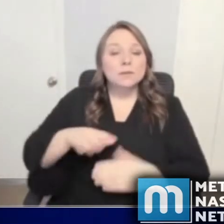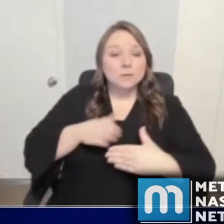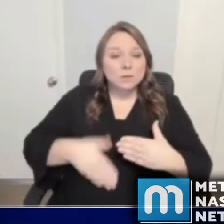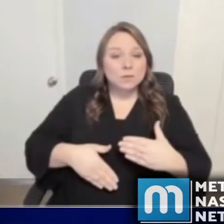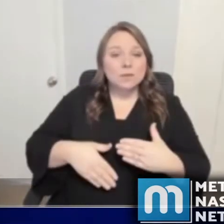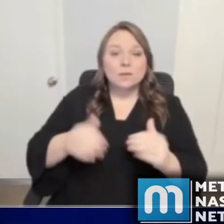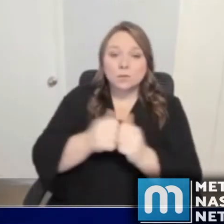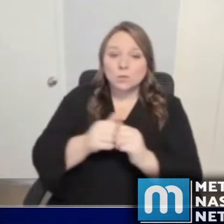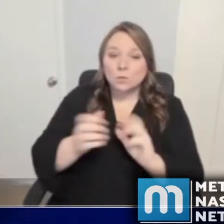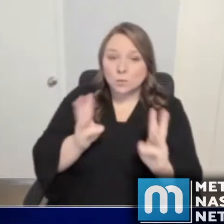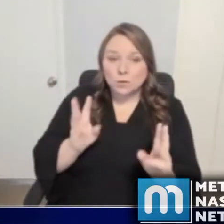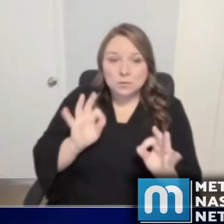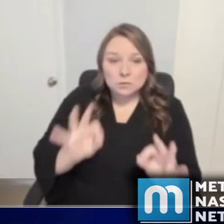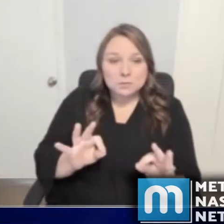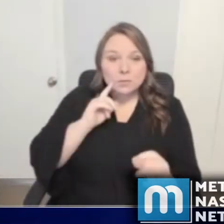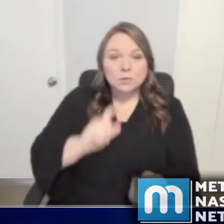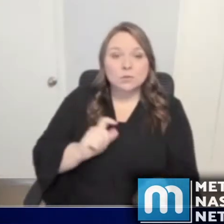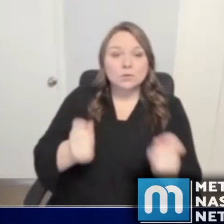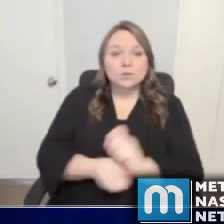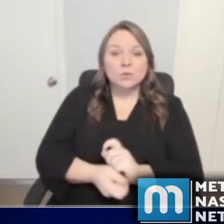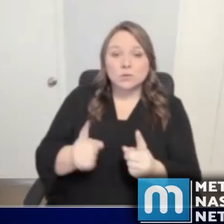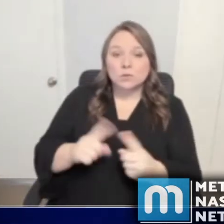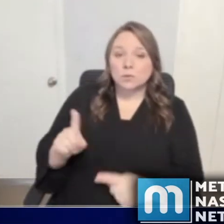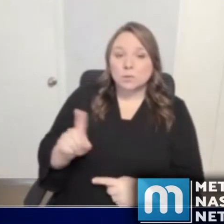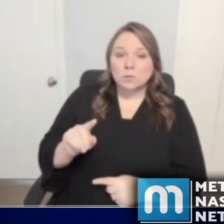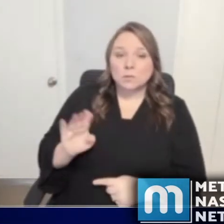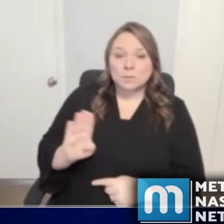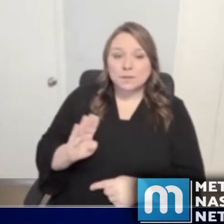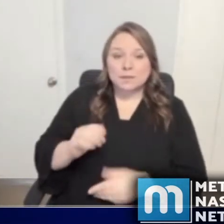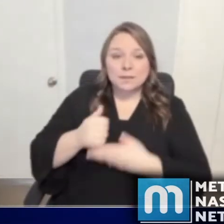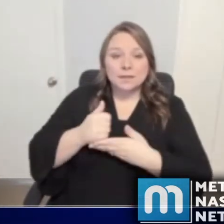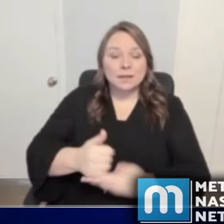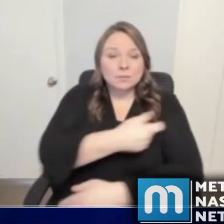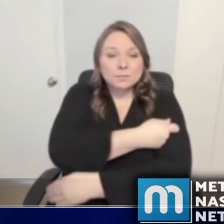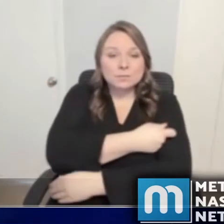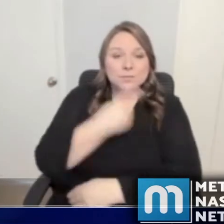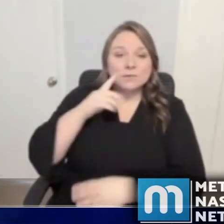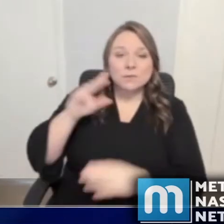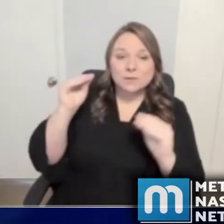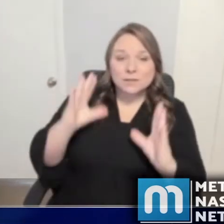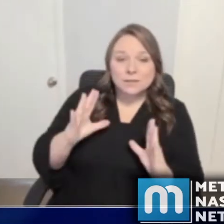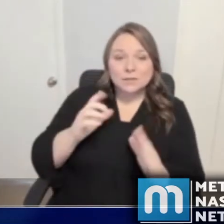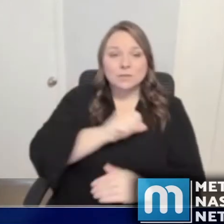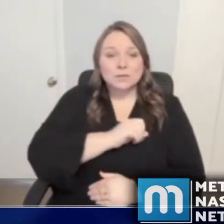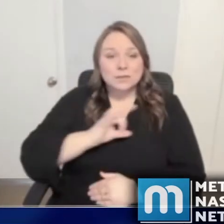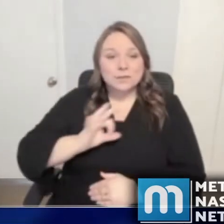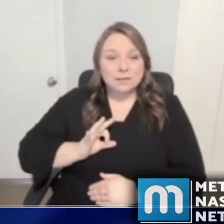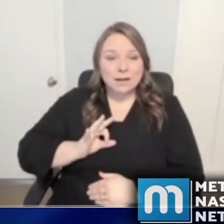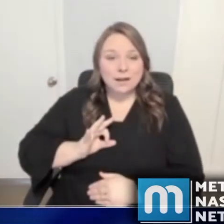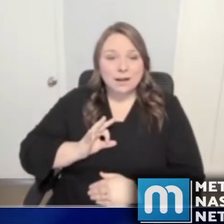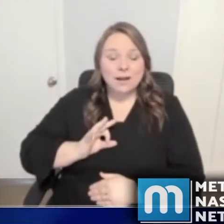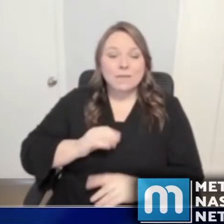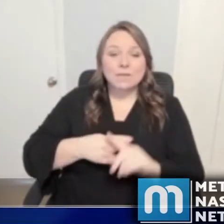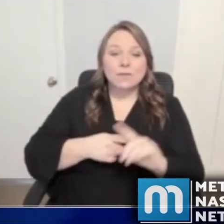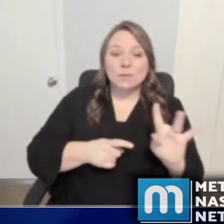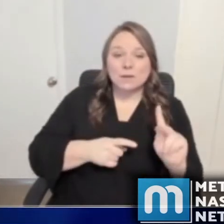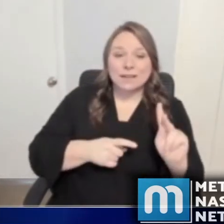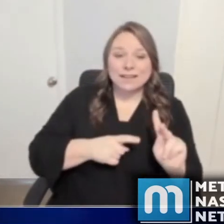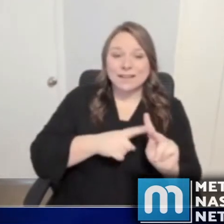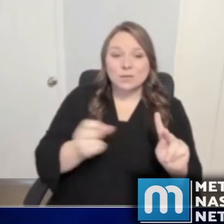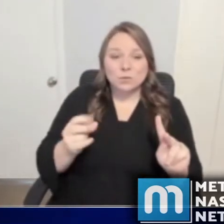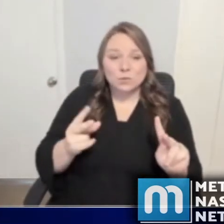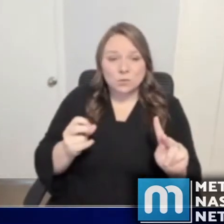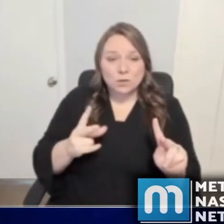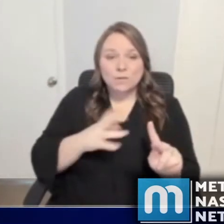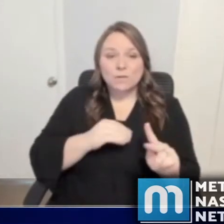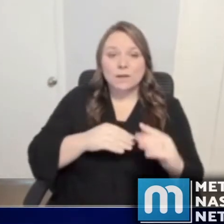permitting, we will be moving into phase 1B and vaccinating our teachers, staff from both K-12 and preschool and